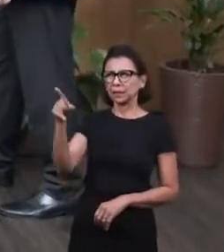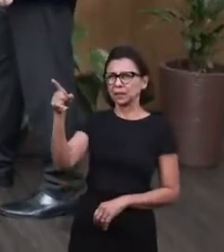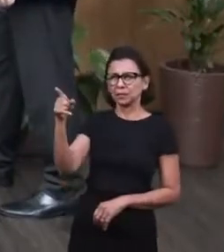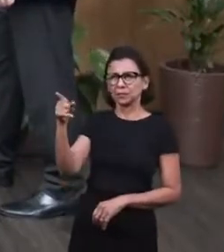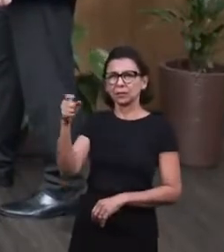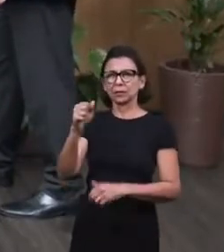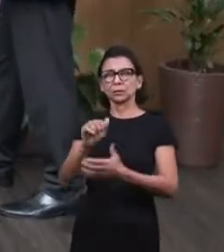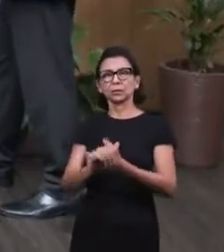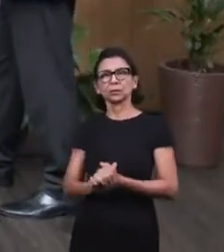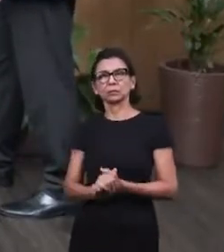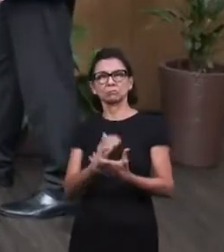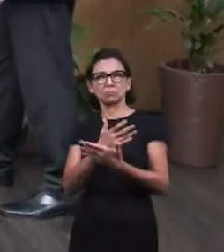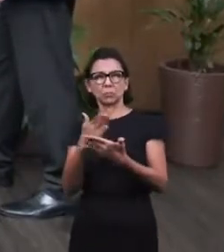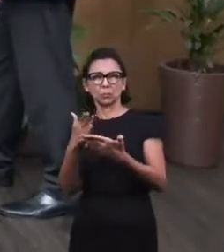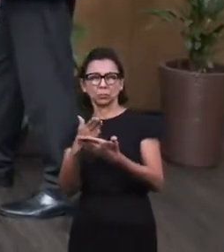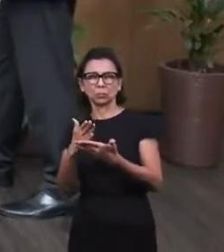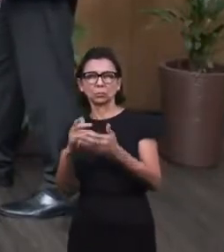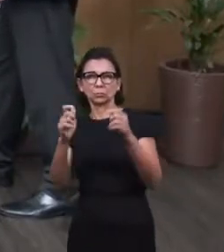ruins.